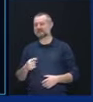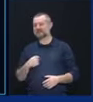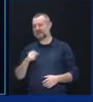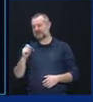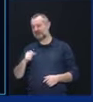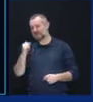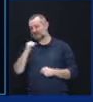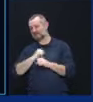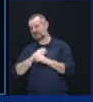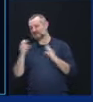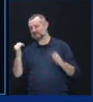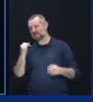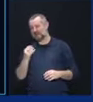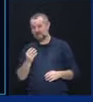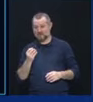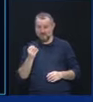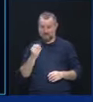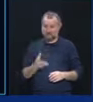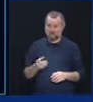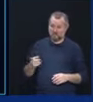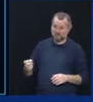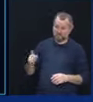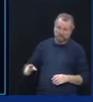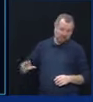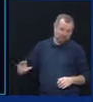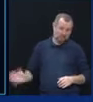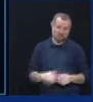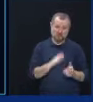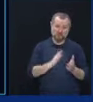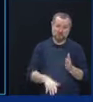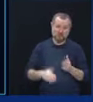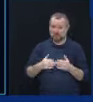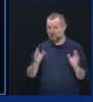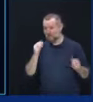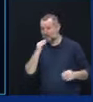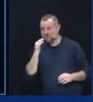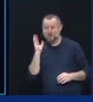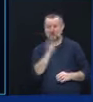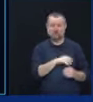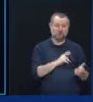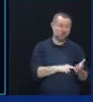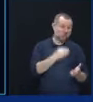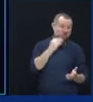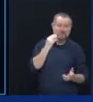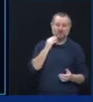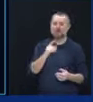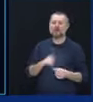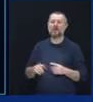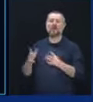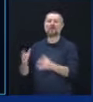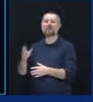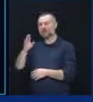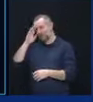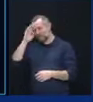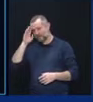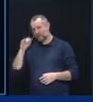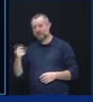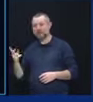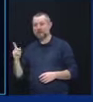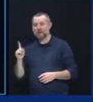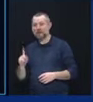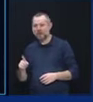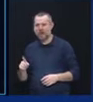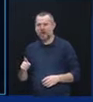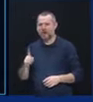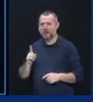saying, well, there was someone who could have left and gone back to their home, a nursing home, or back to home, and you left them in a hospital bed, and that bed could have